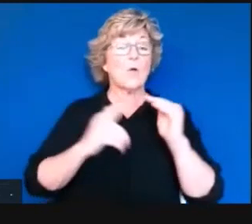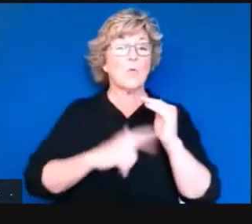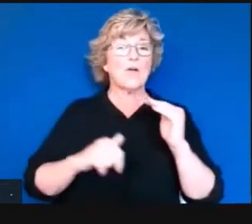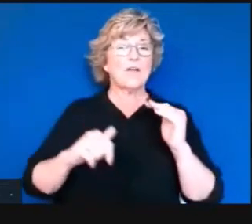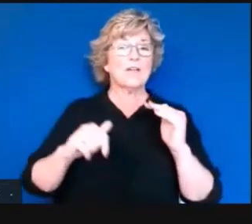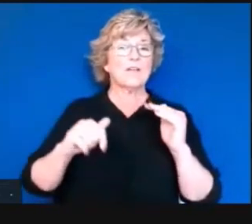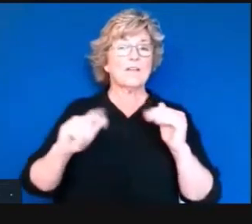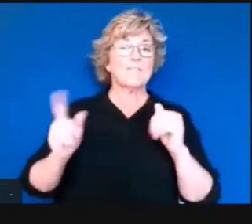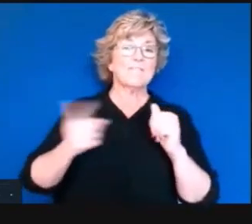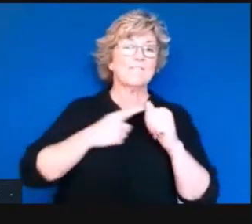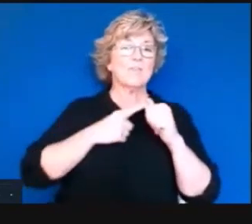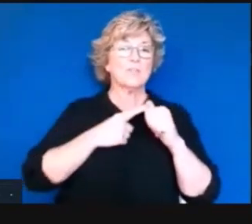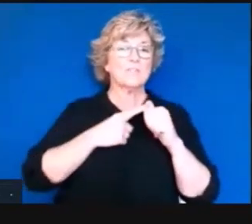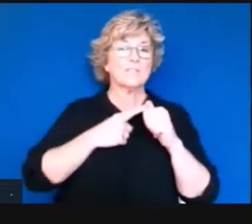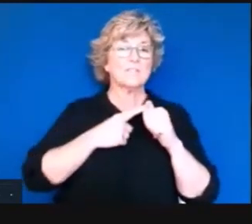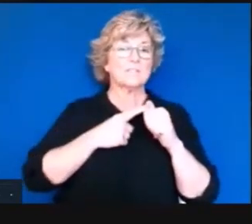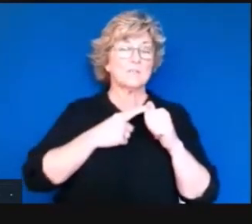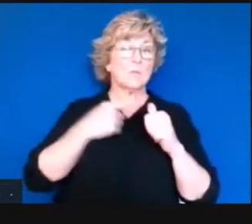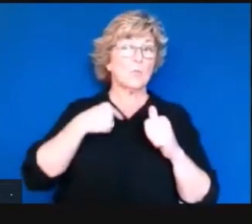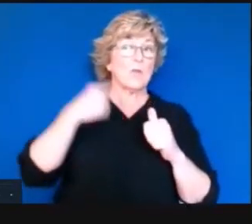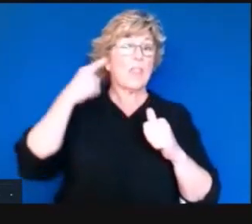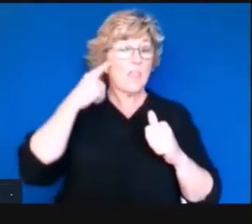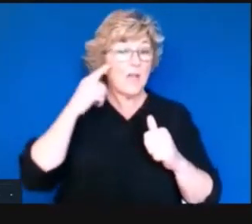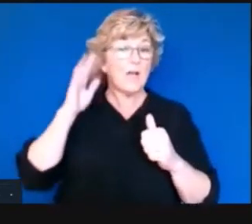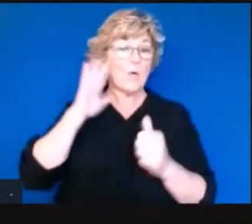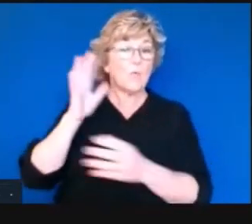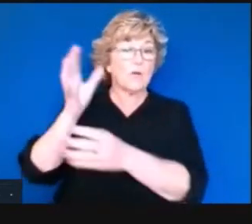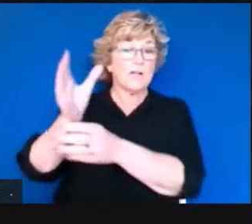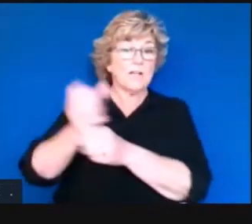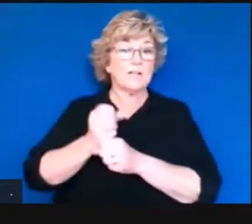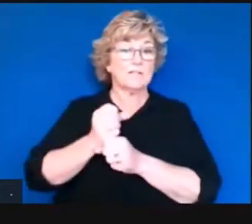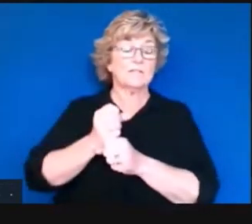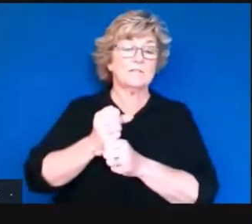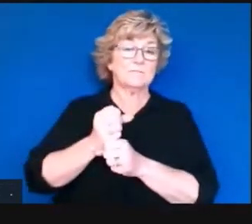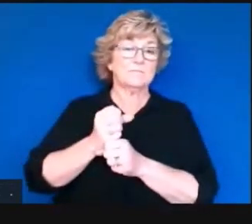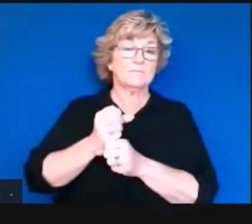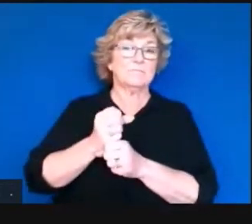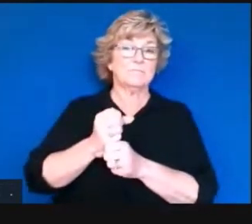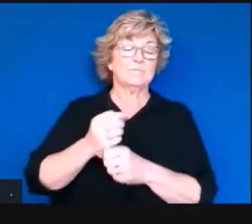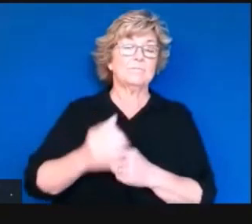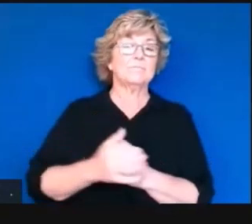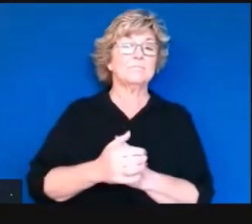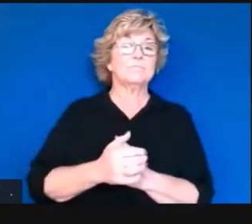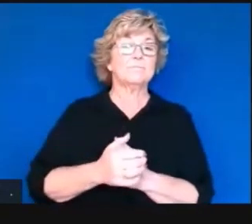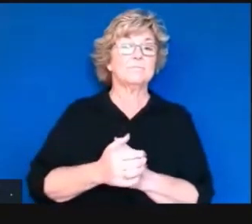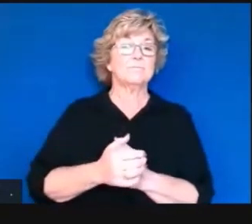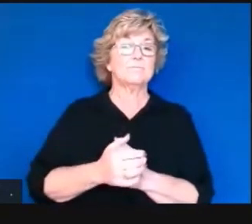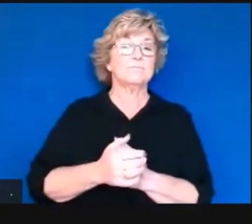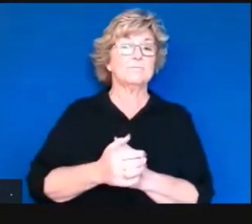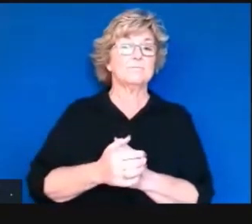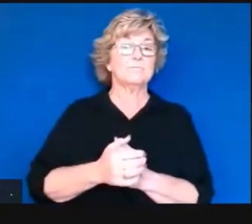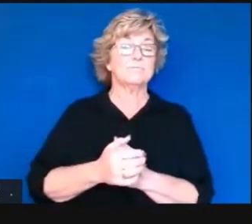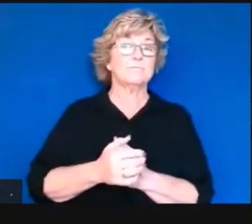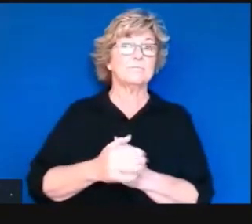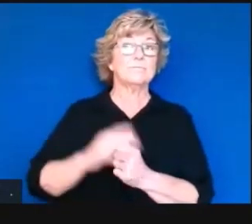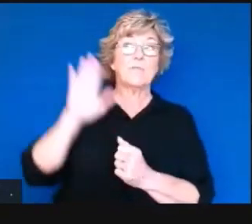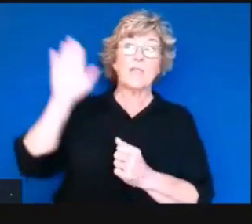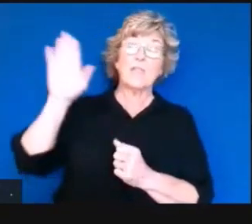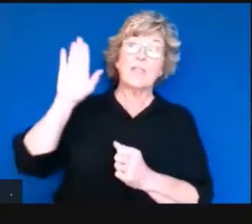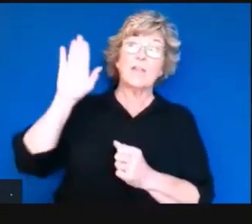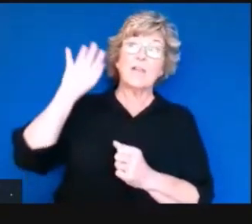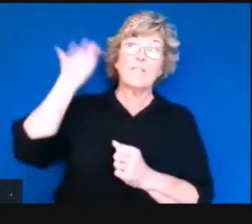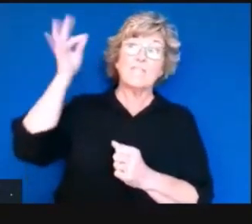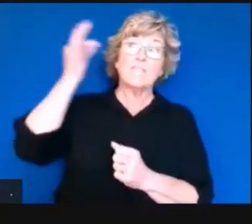anticipated. And I appreciate the clarification coming from the federal government, the Department of Defense,